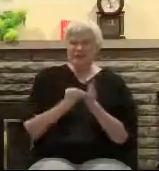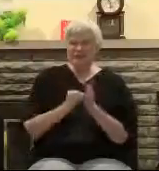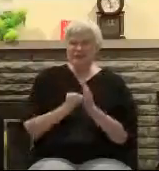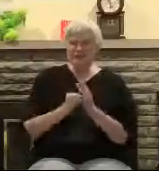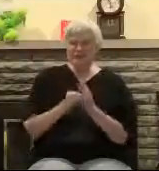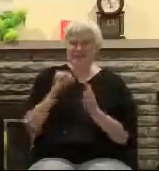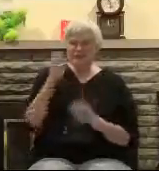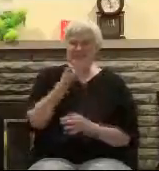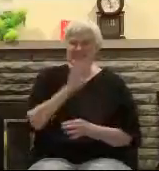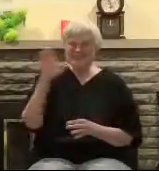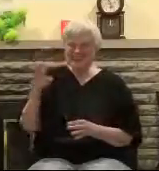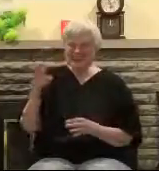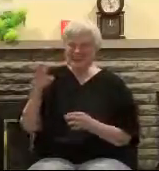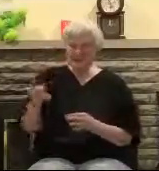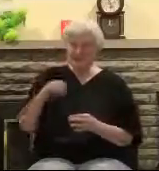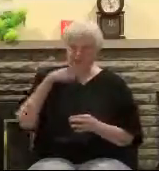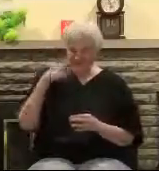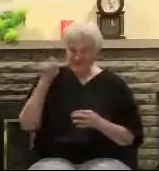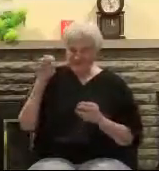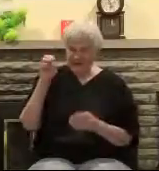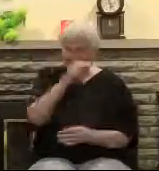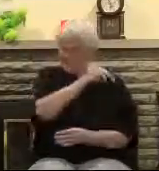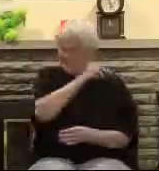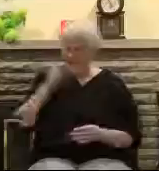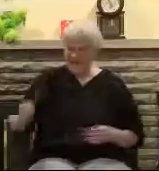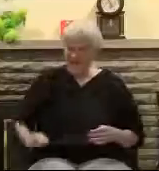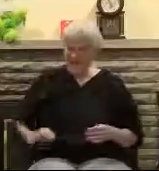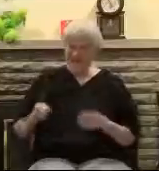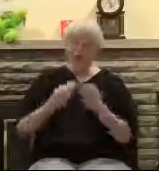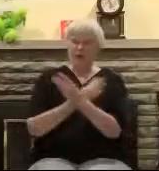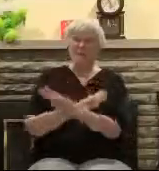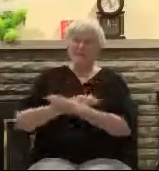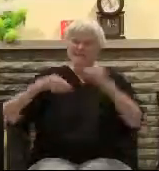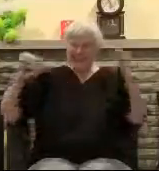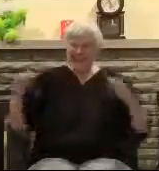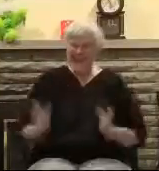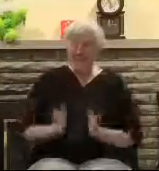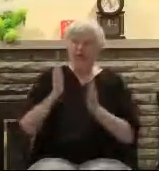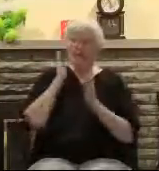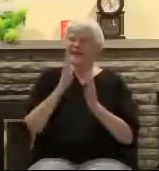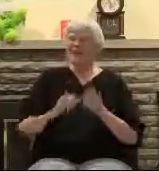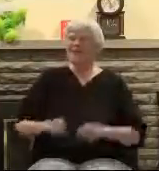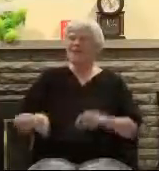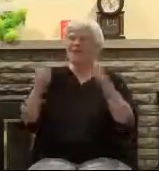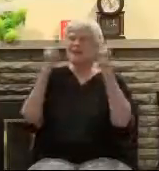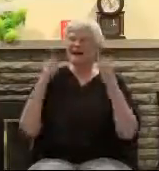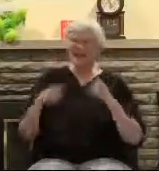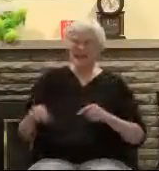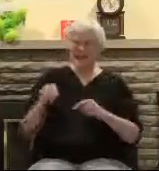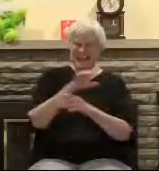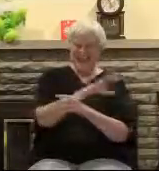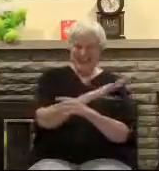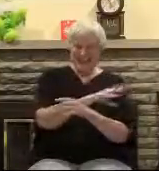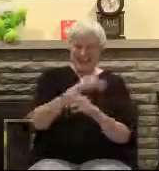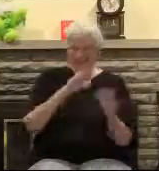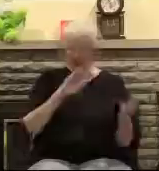going to come. And he's going to die. Then you've got in 1000, around 1000